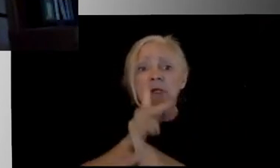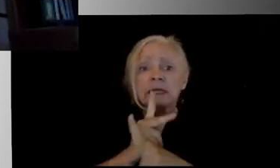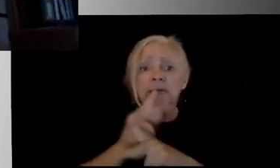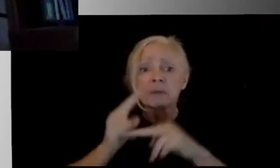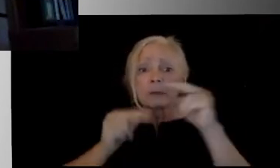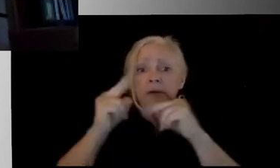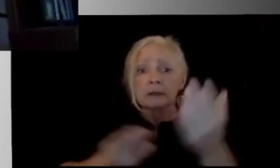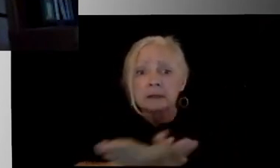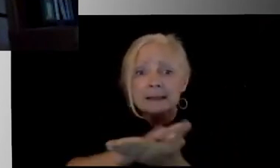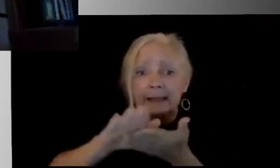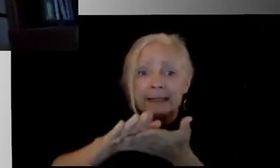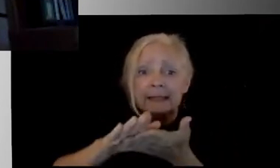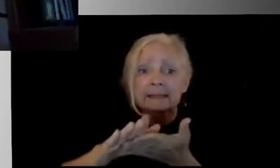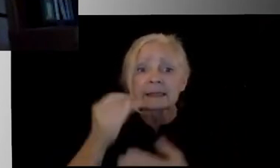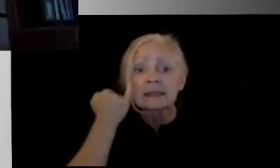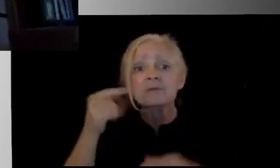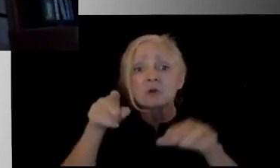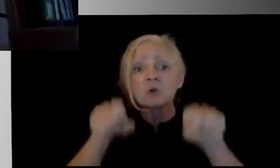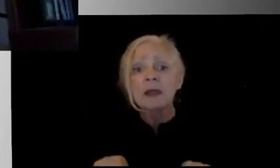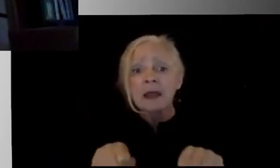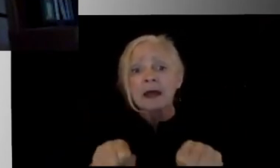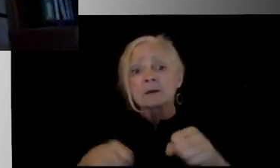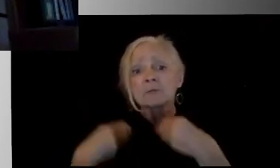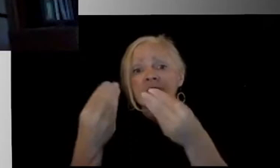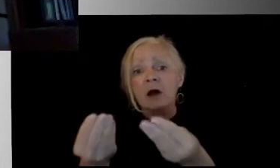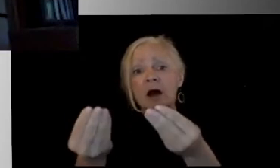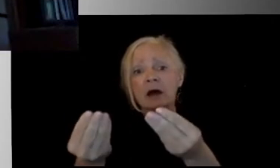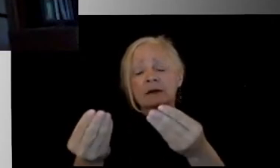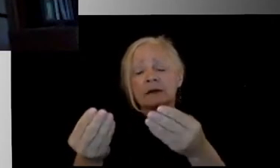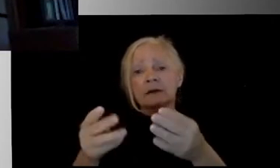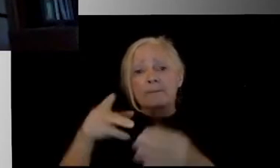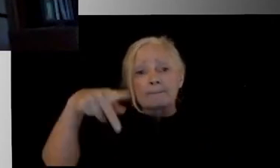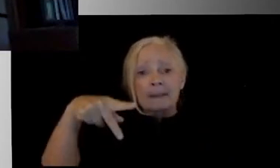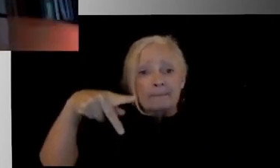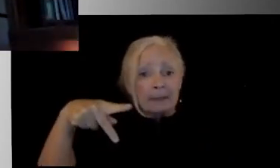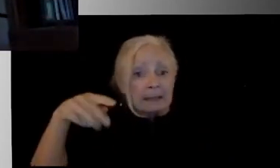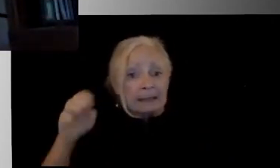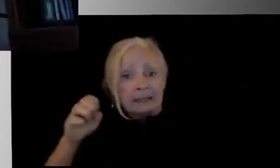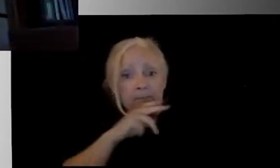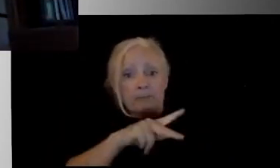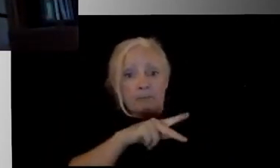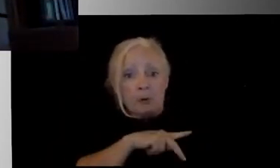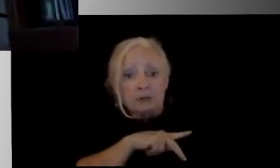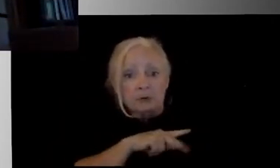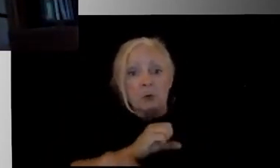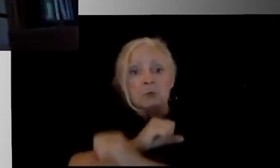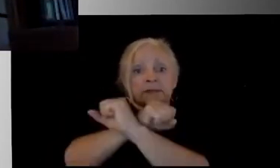How, if you're able to provide personal protection equipment to the staff and students?